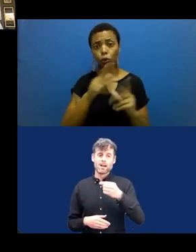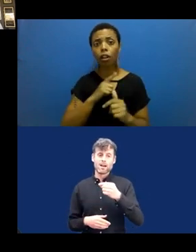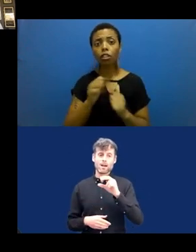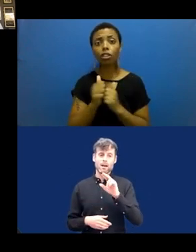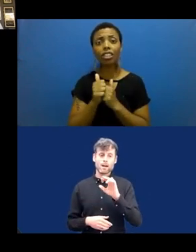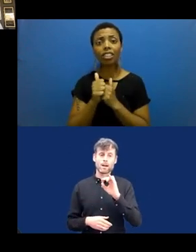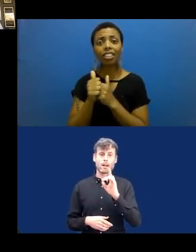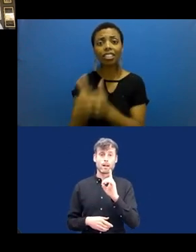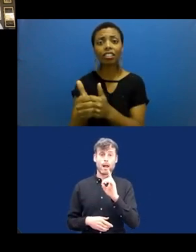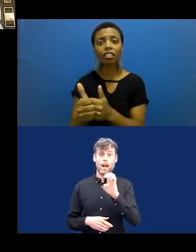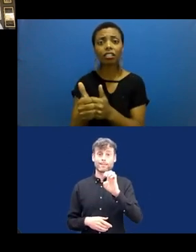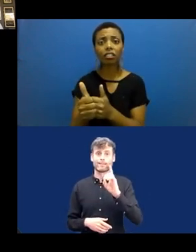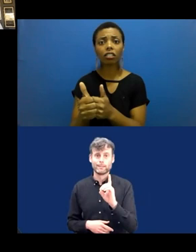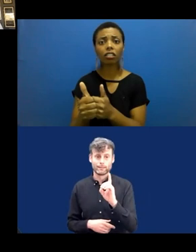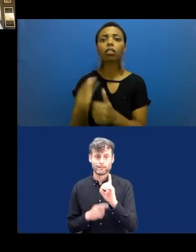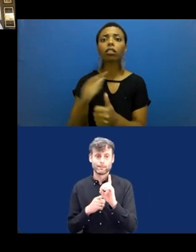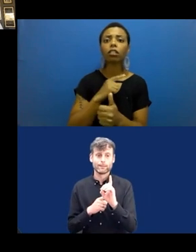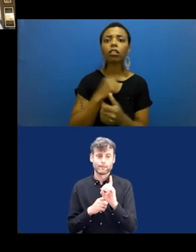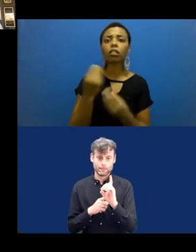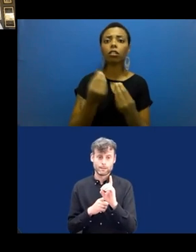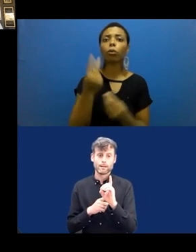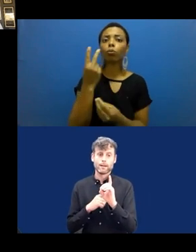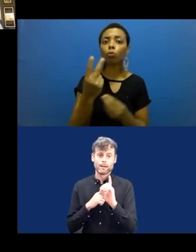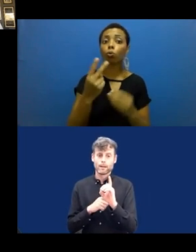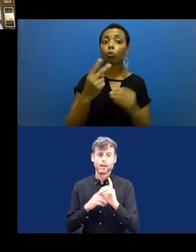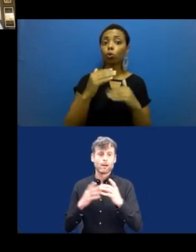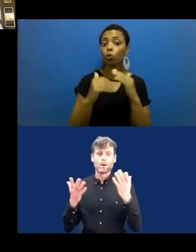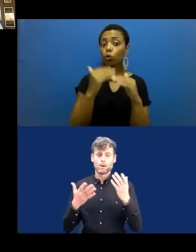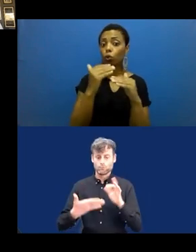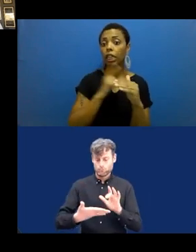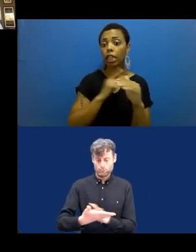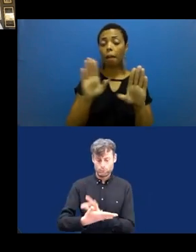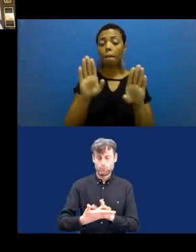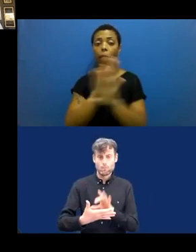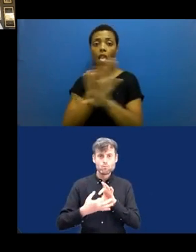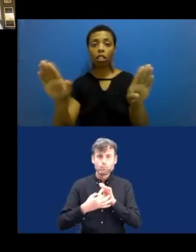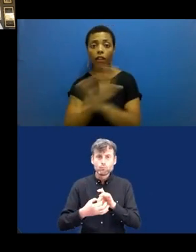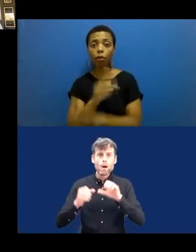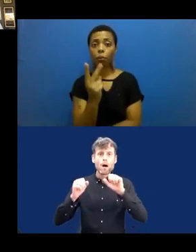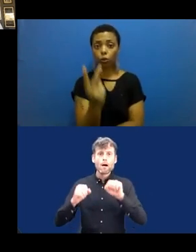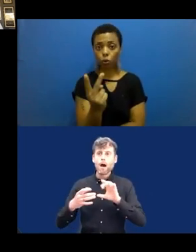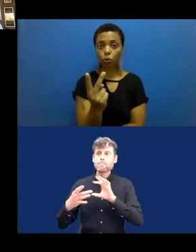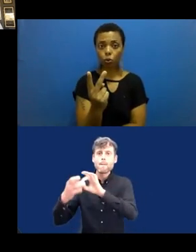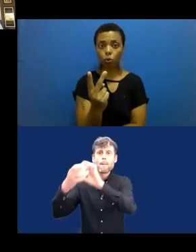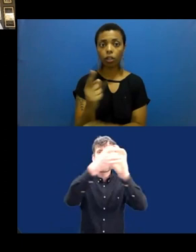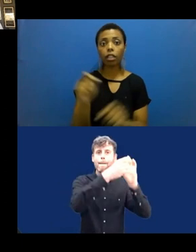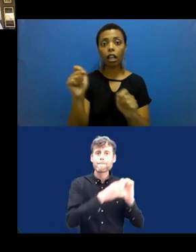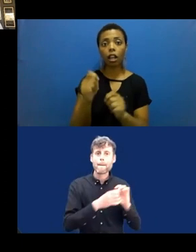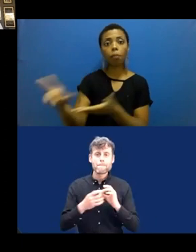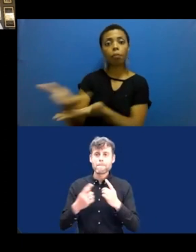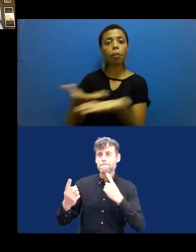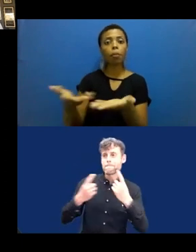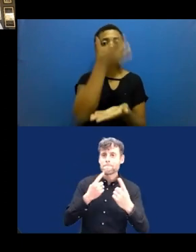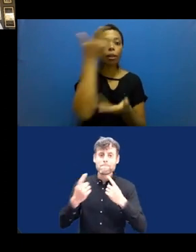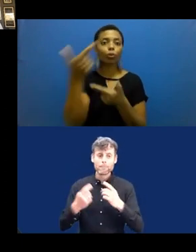develop a social interaction platform for elderly people. E-Sticky, another